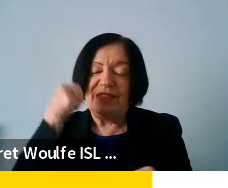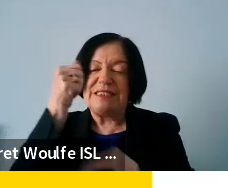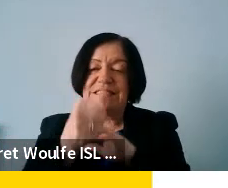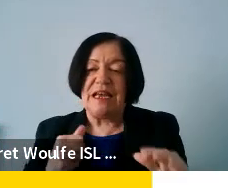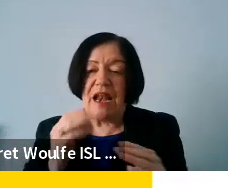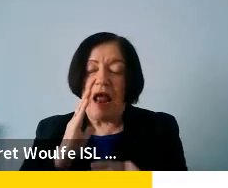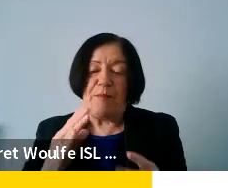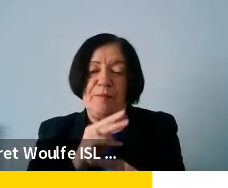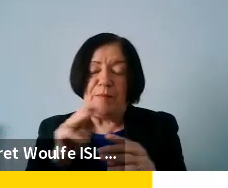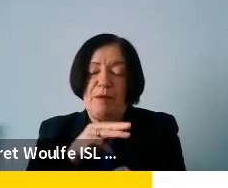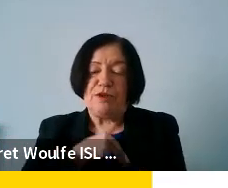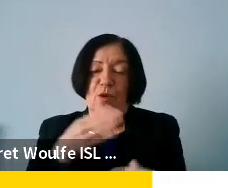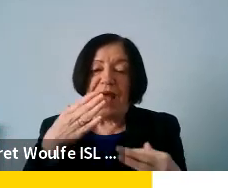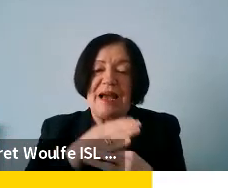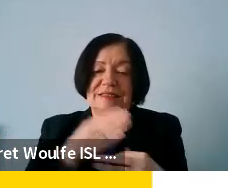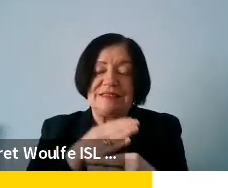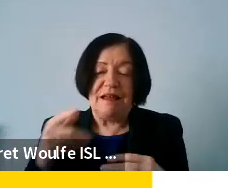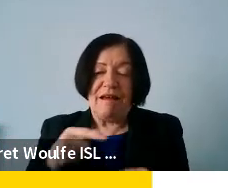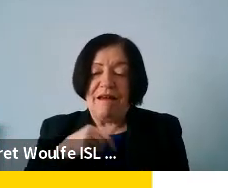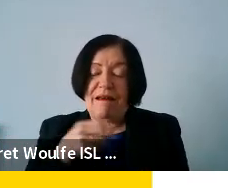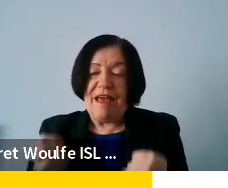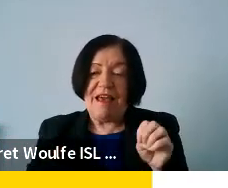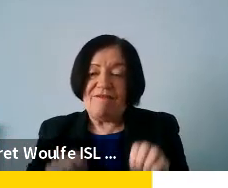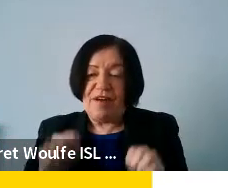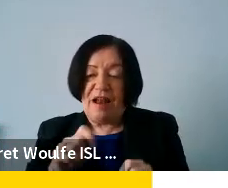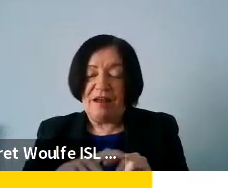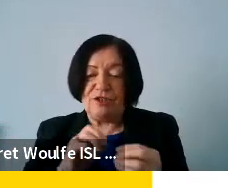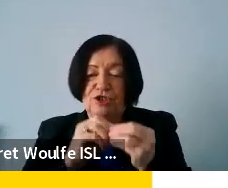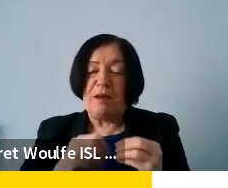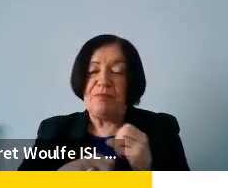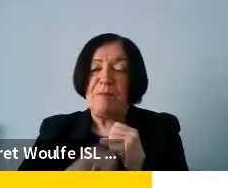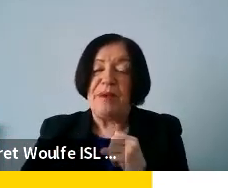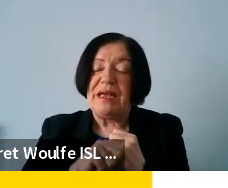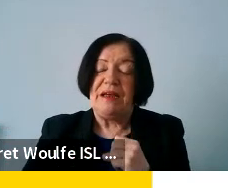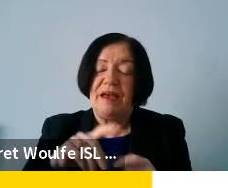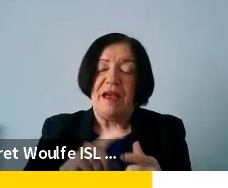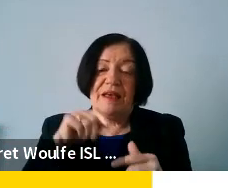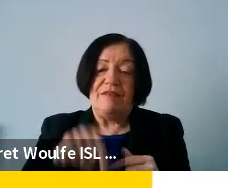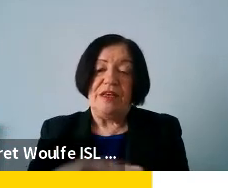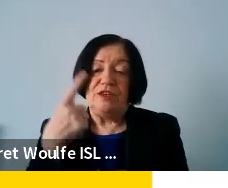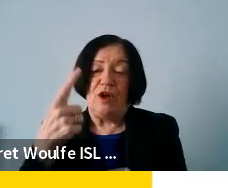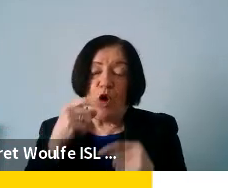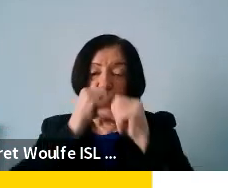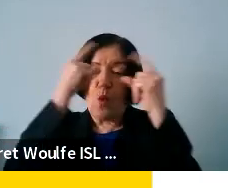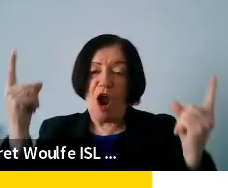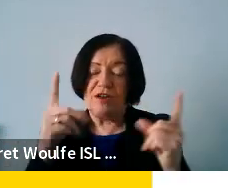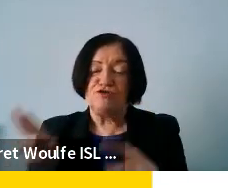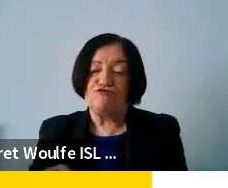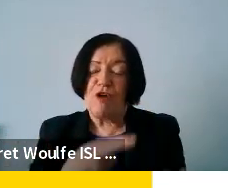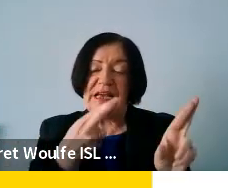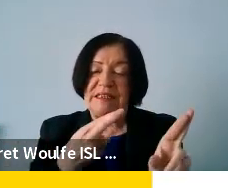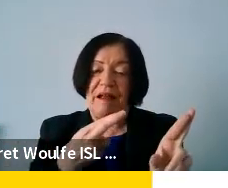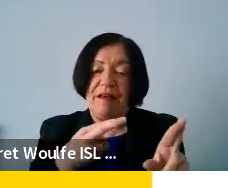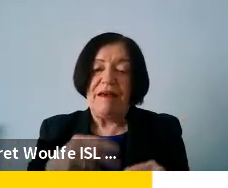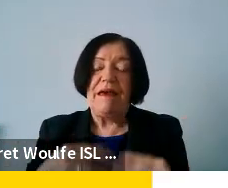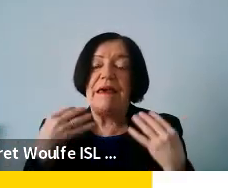allow people to access, critically, evaluate, and create or shape the media. And the fifth one is awareness raising. So